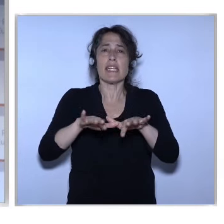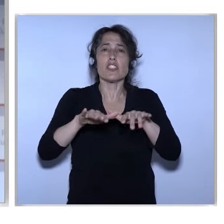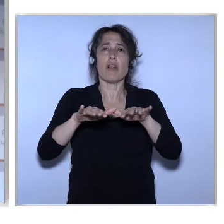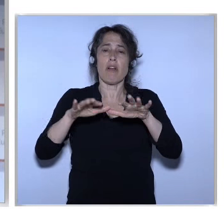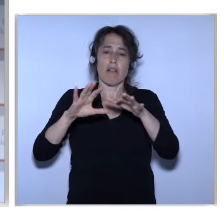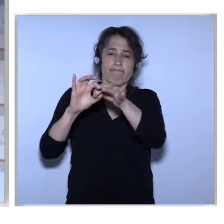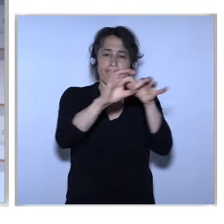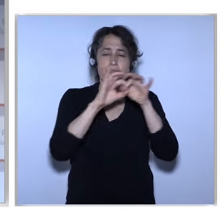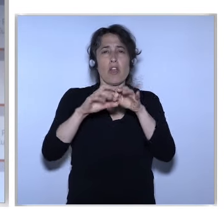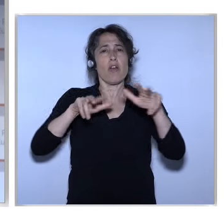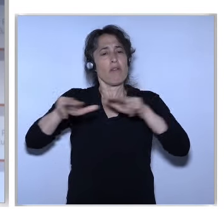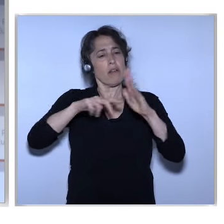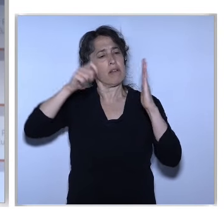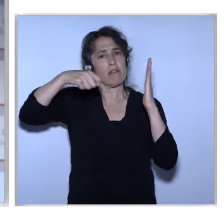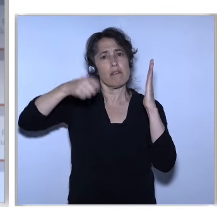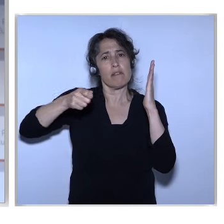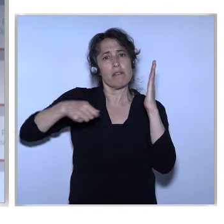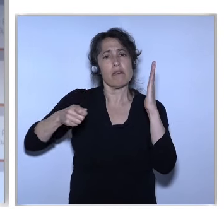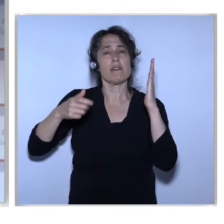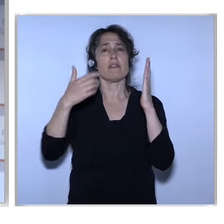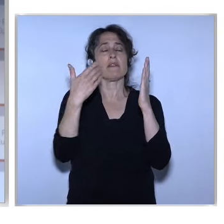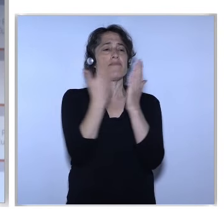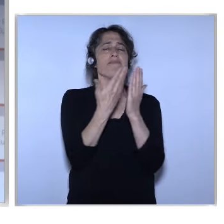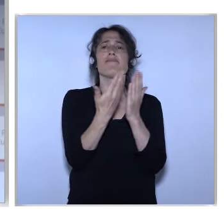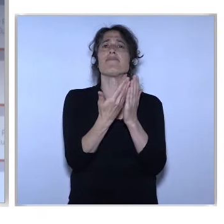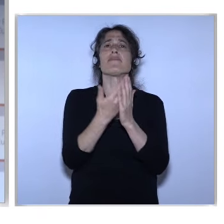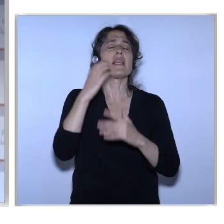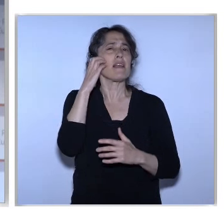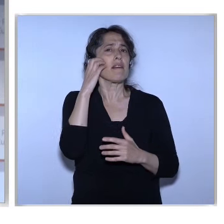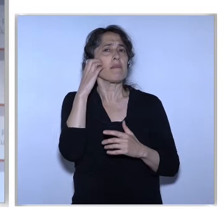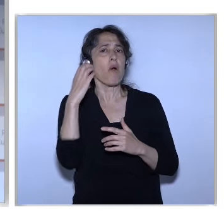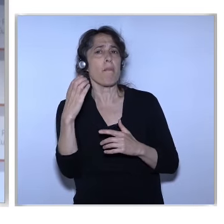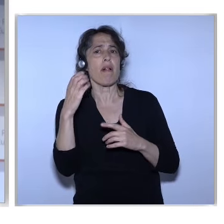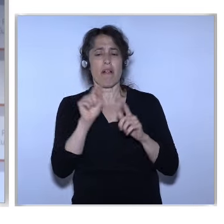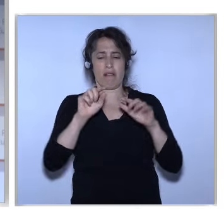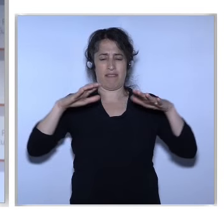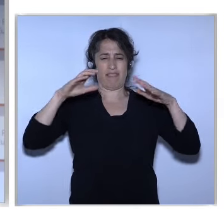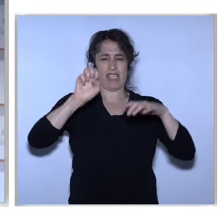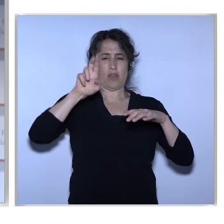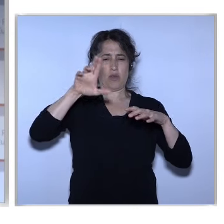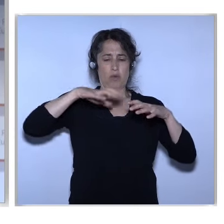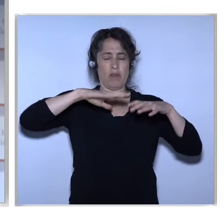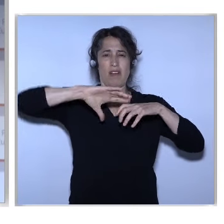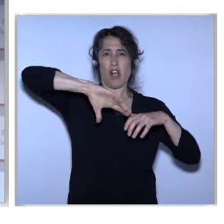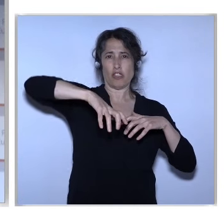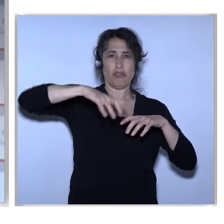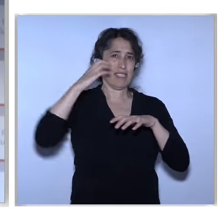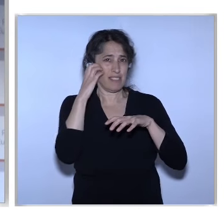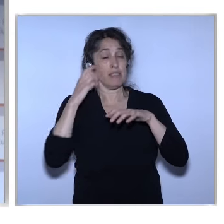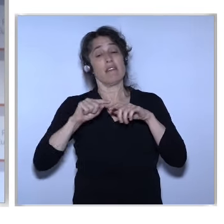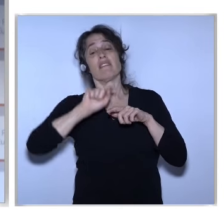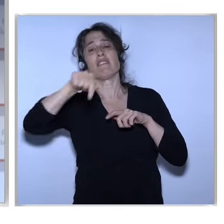search charges And introduce the first open internet rules for the whole European Union